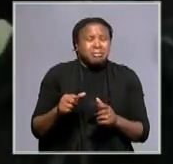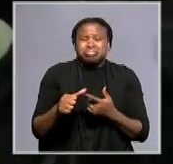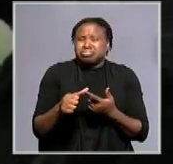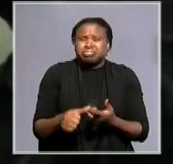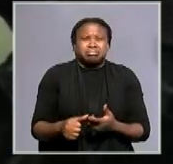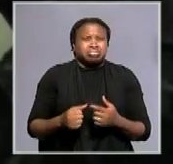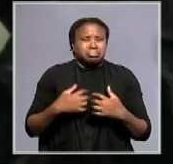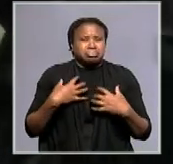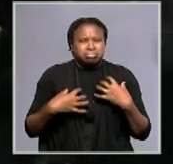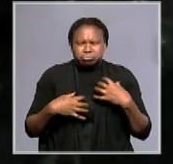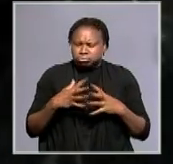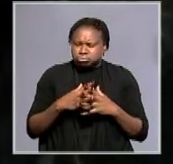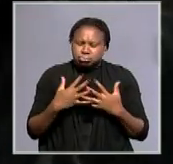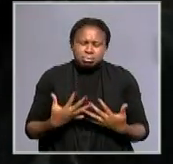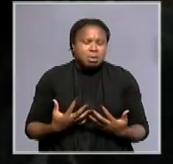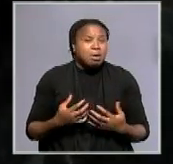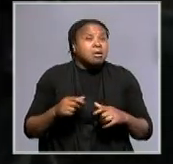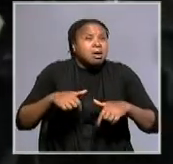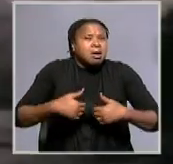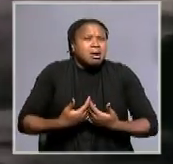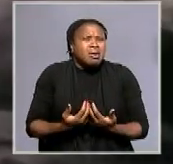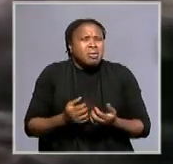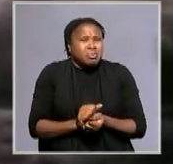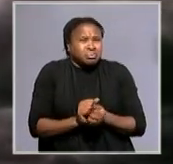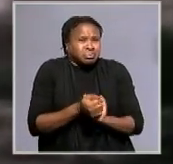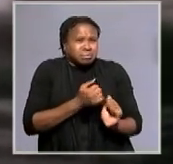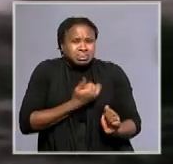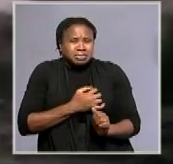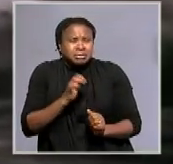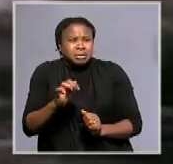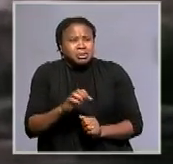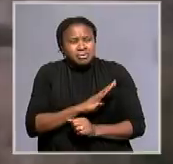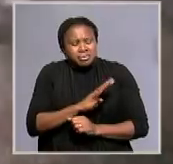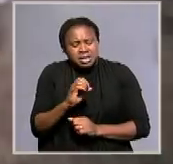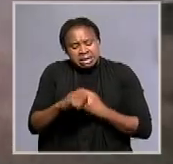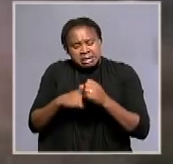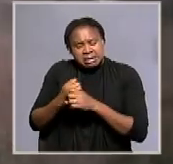same time. How has the Kasinga massacre affected your life since those 40 years ago?